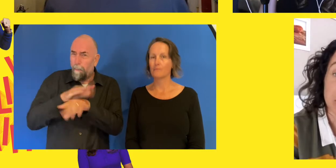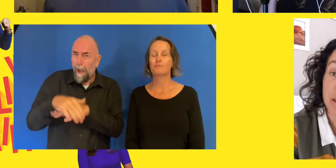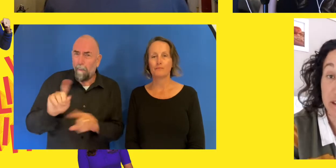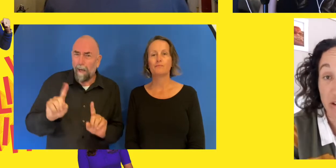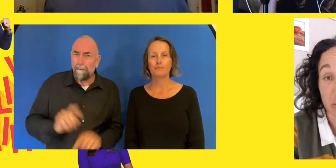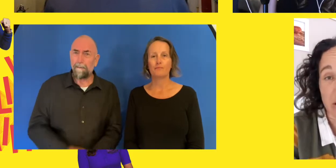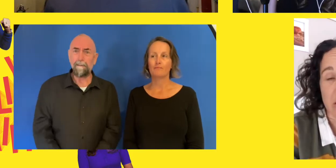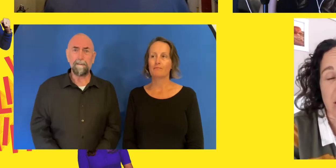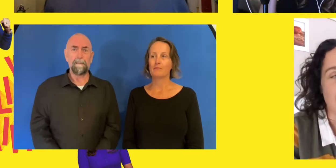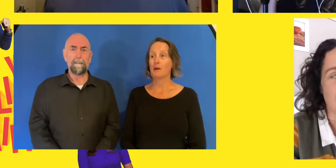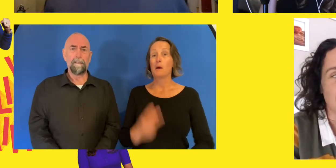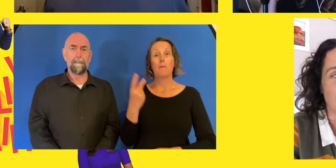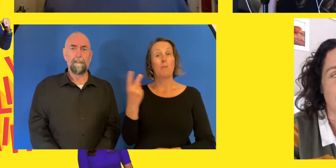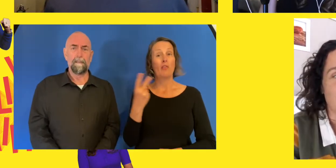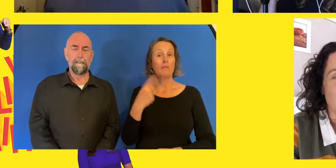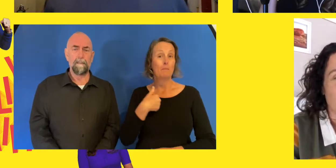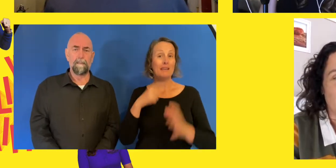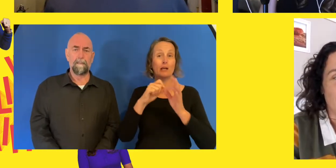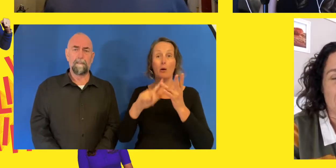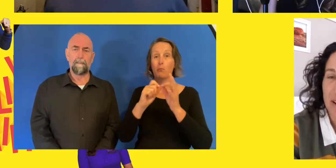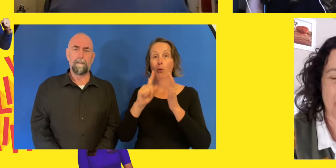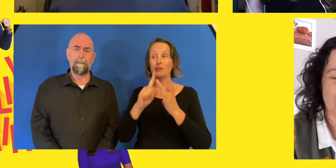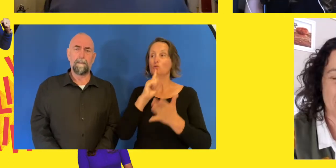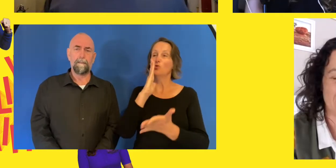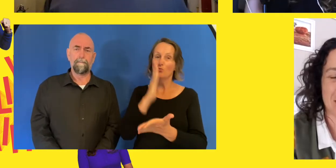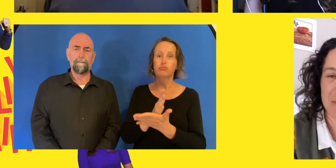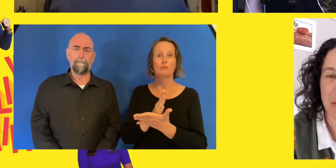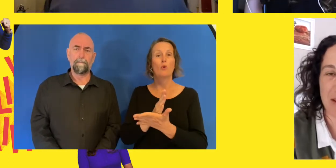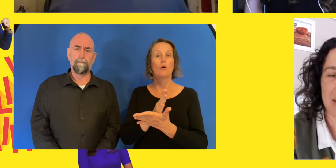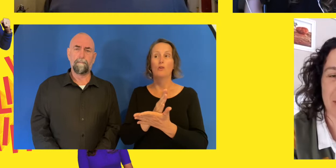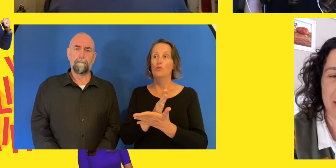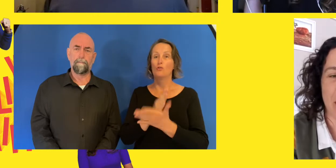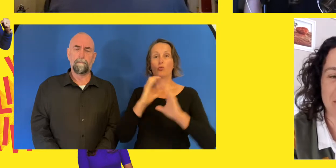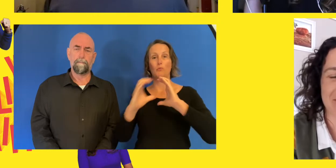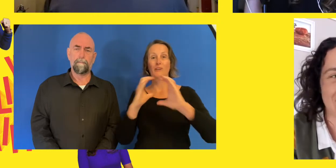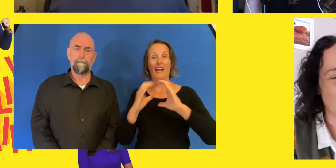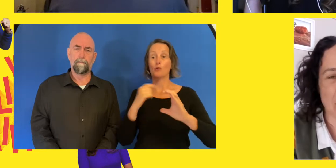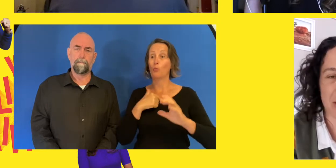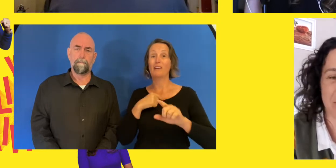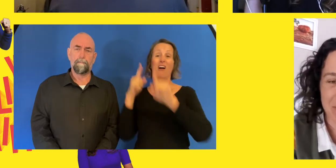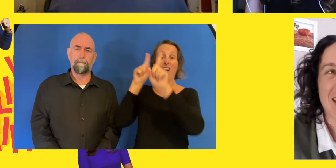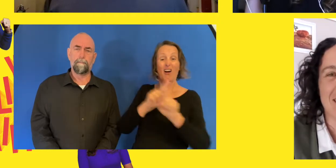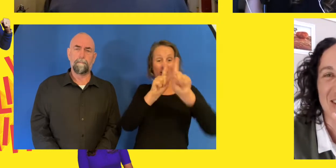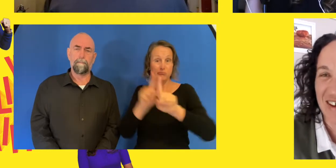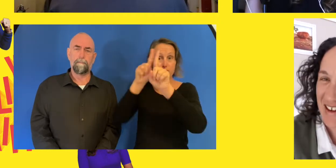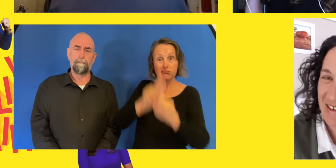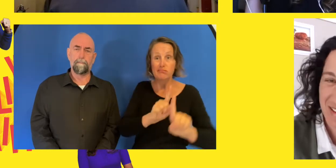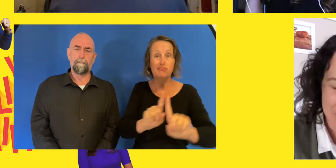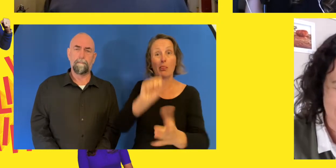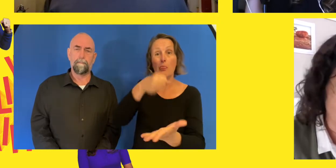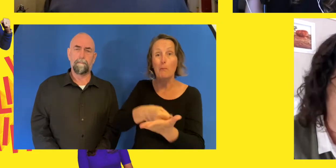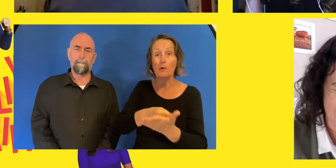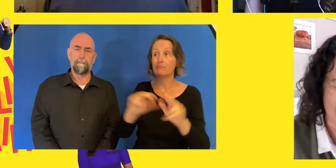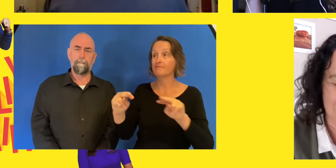brutally honest with each other, hey? And we got down the bottom, we basically turned to Bobby and said, well, that was, insert any